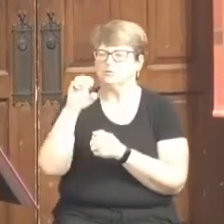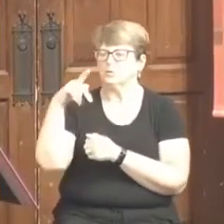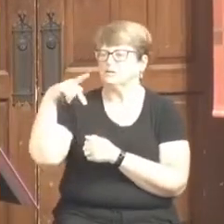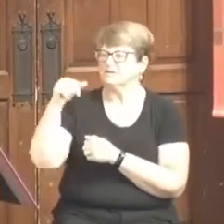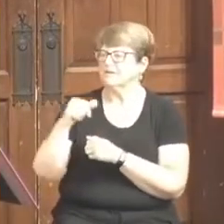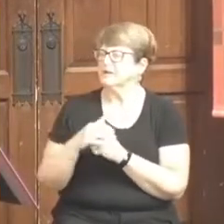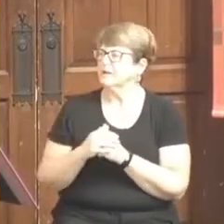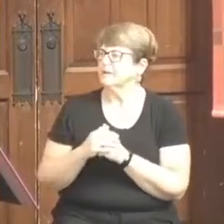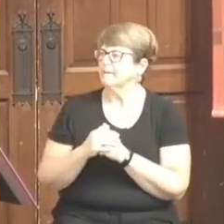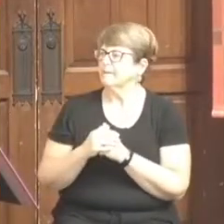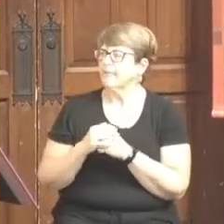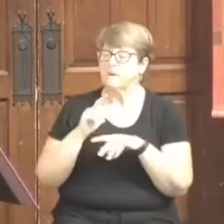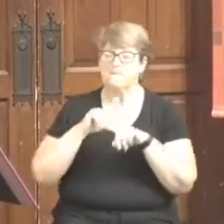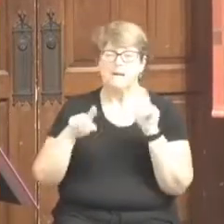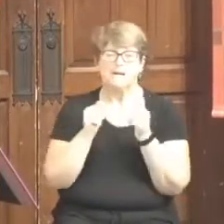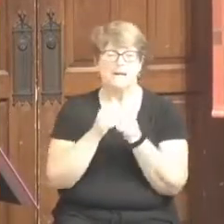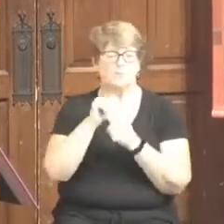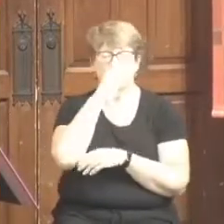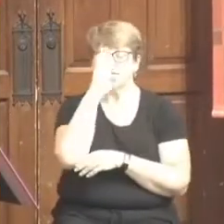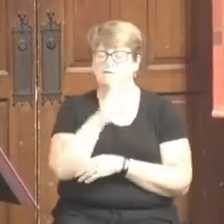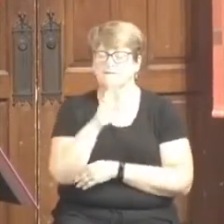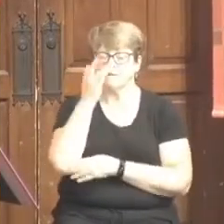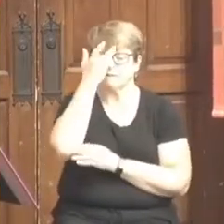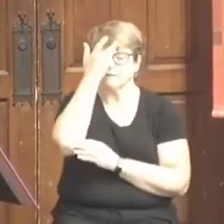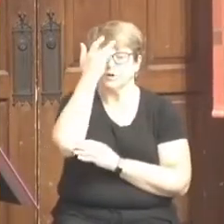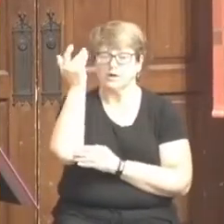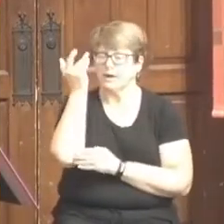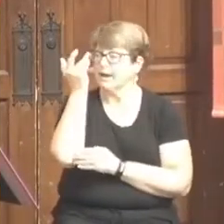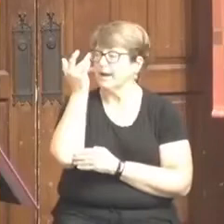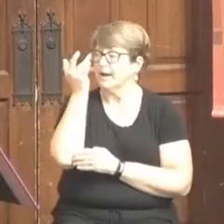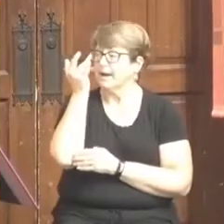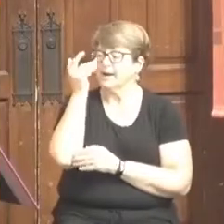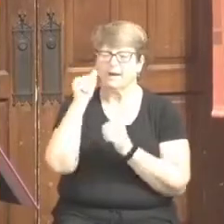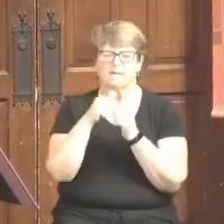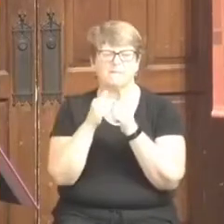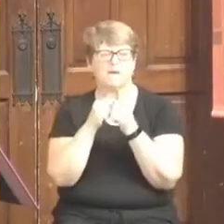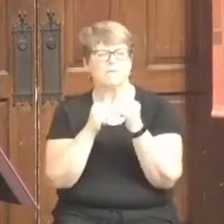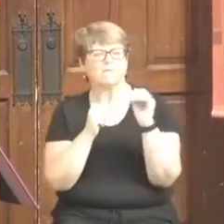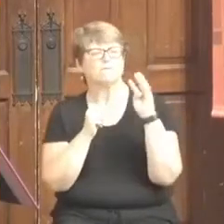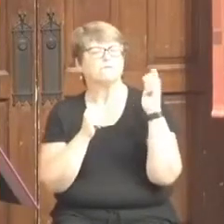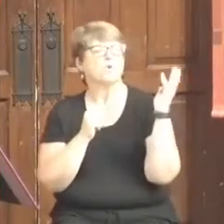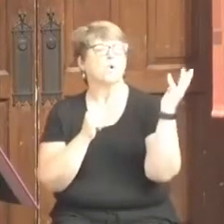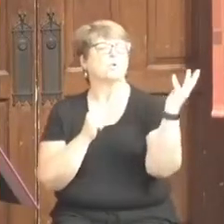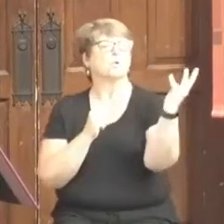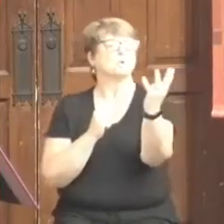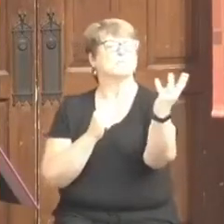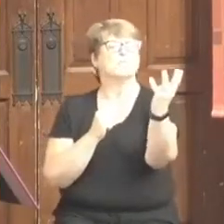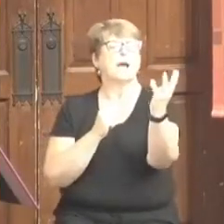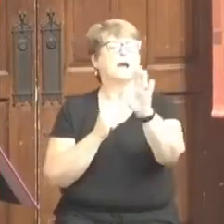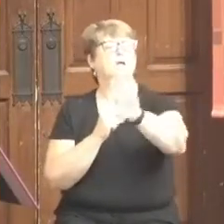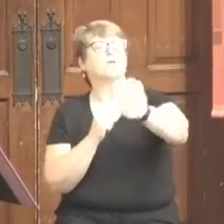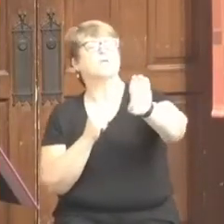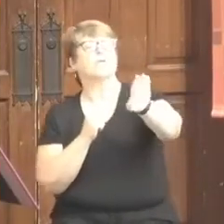But I'll never forget about four rows back on the left-hand side